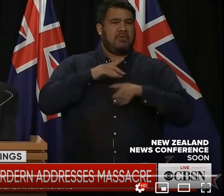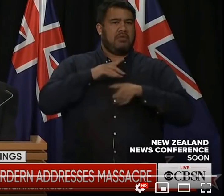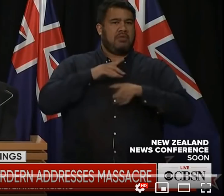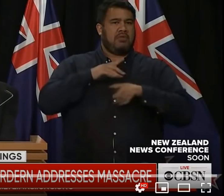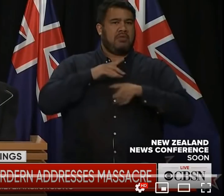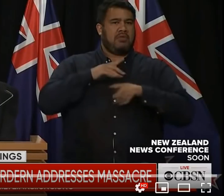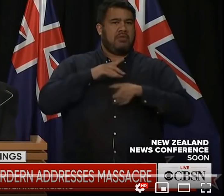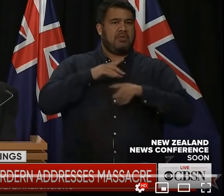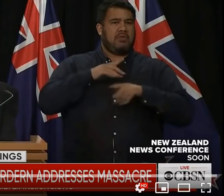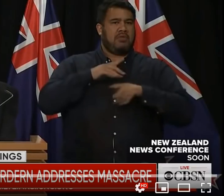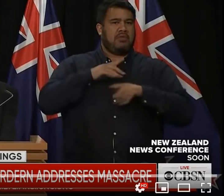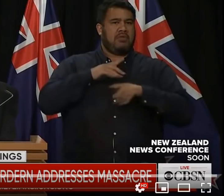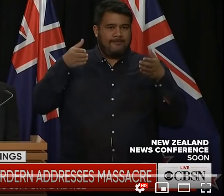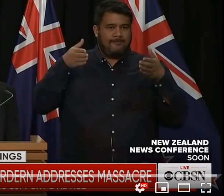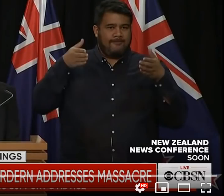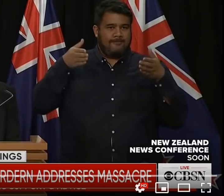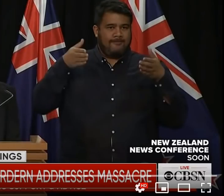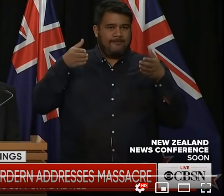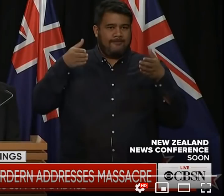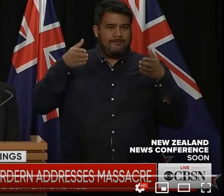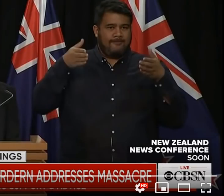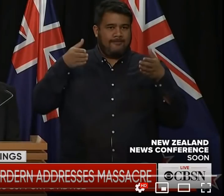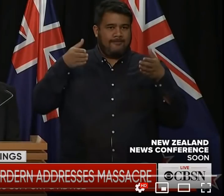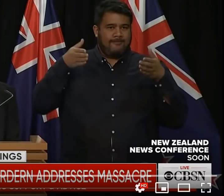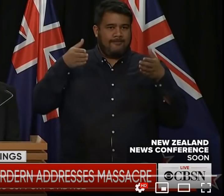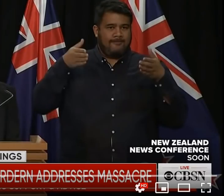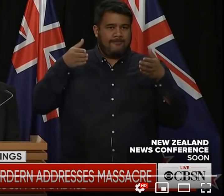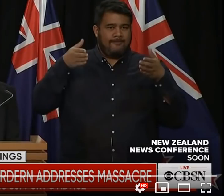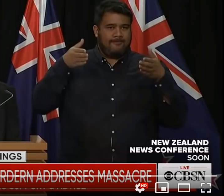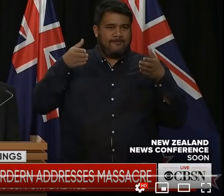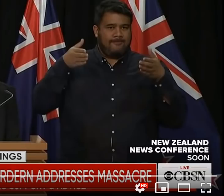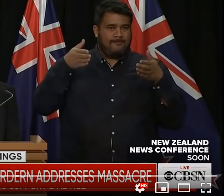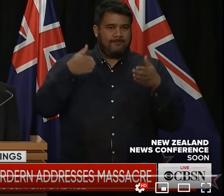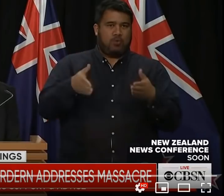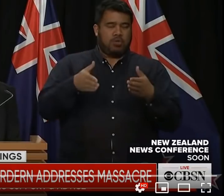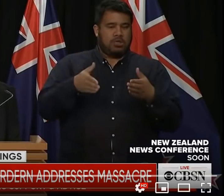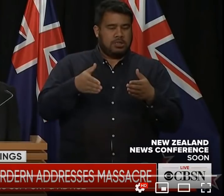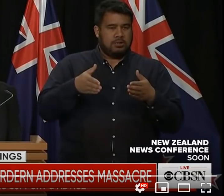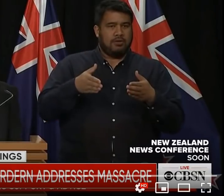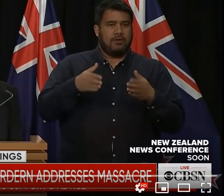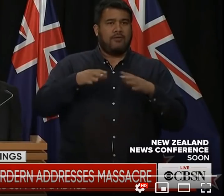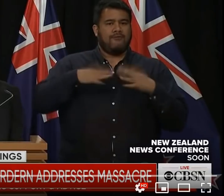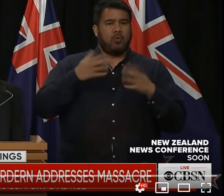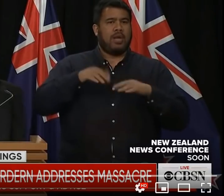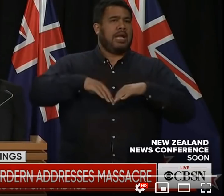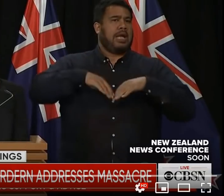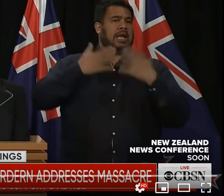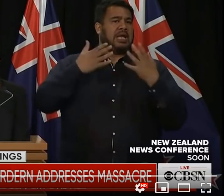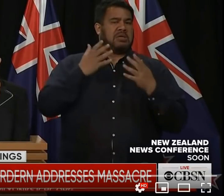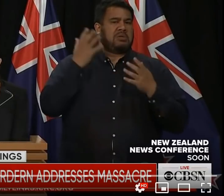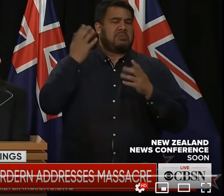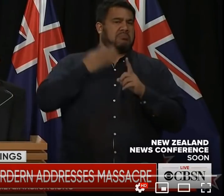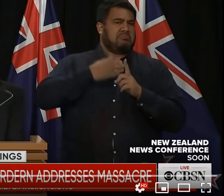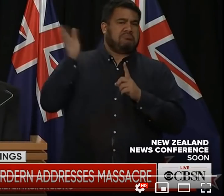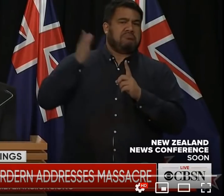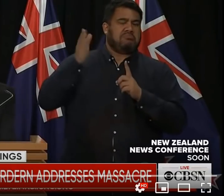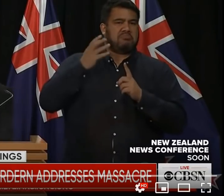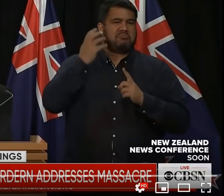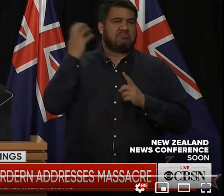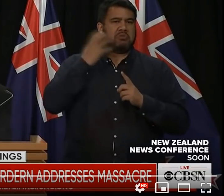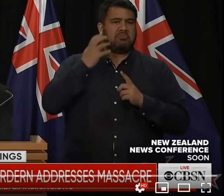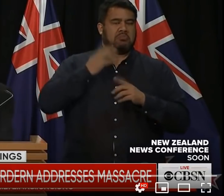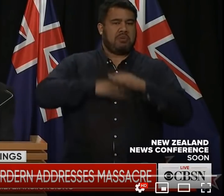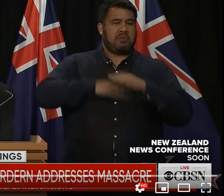given global indicators now notice i'm using well she gotta use stochastics kind given global